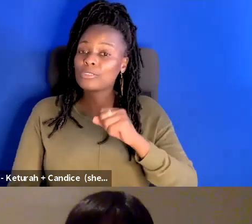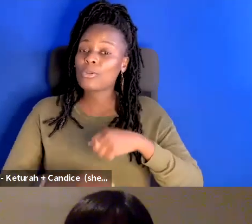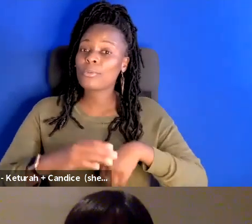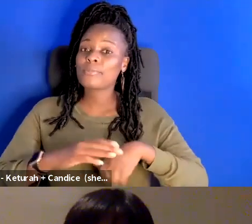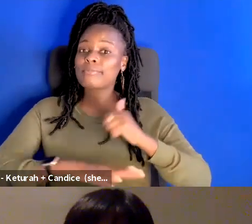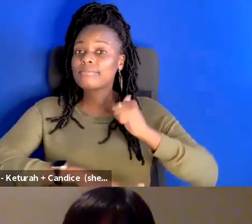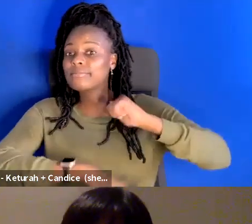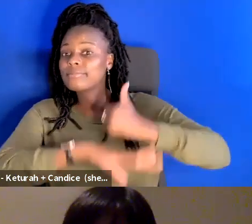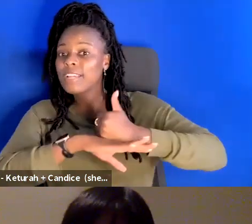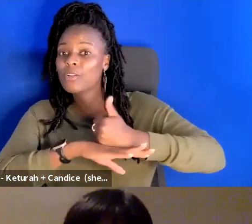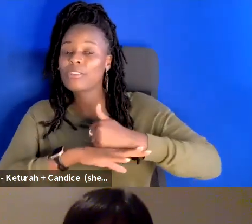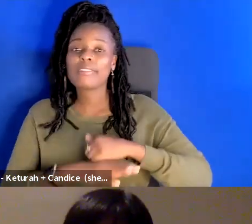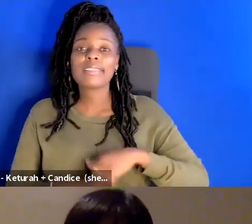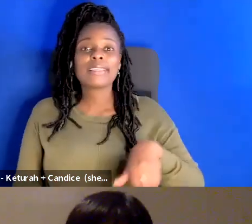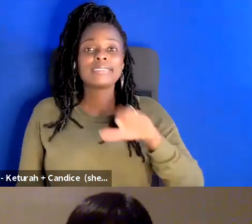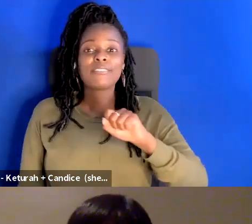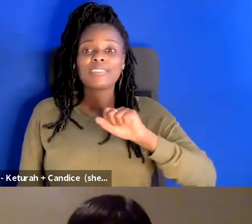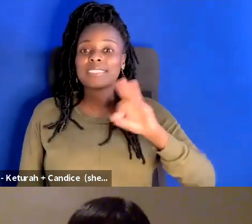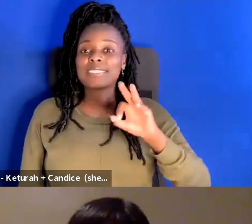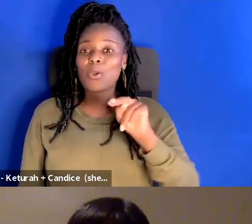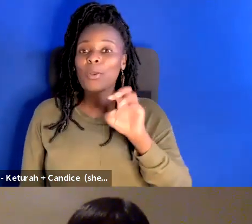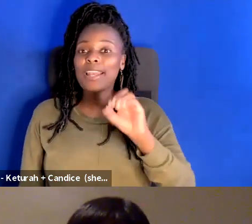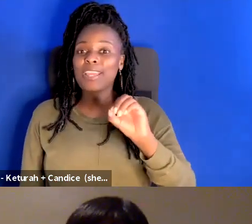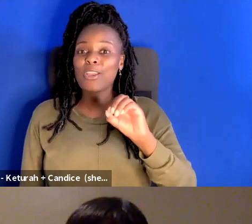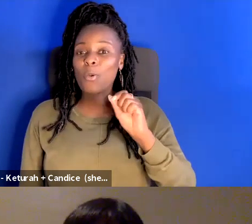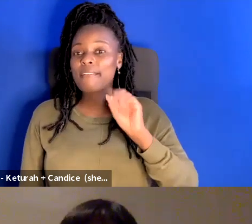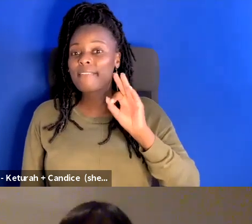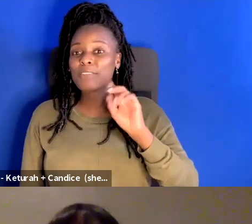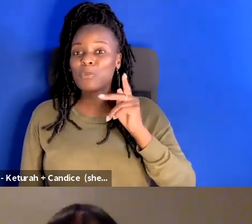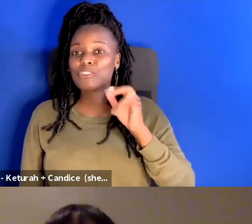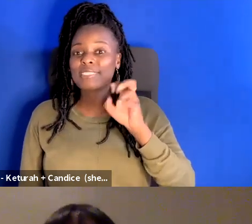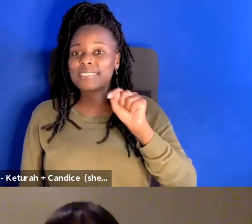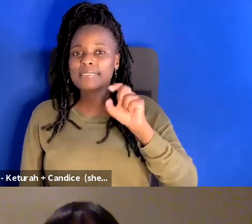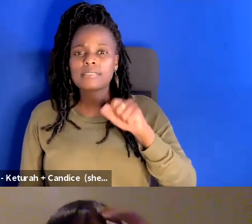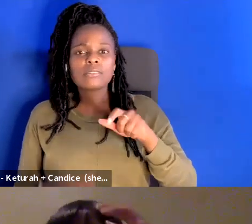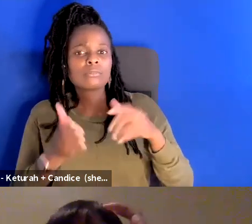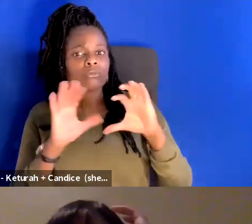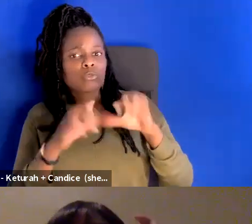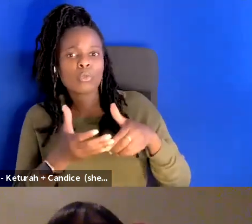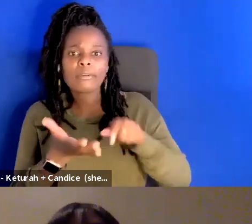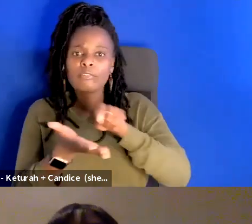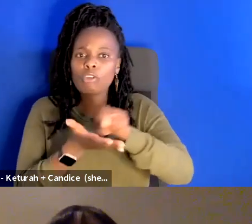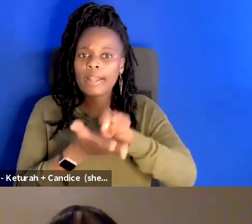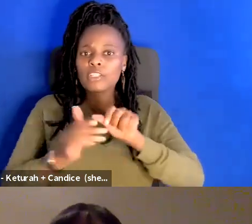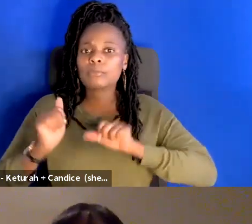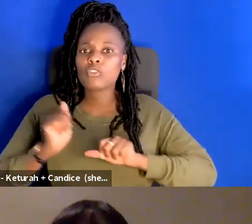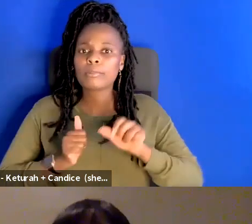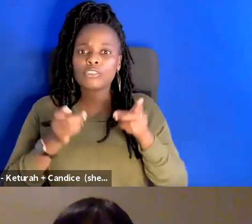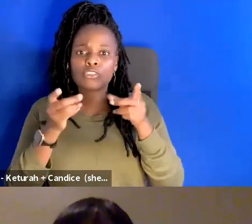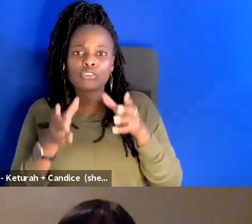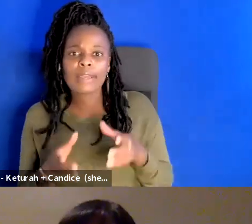of the San Francisco Neo Futurists, which is a group of writer for former directors who produce a weekly show called The Infinite Wrench.